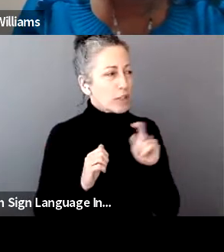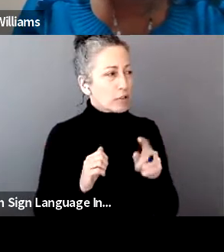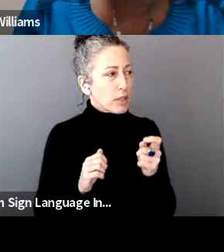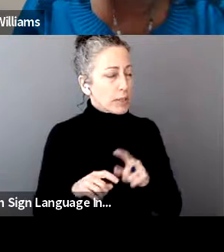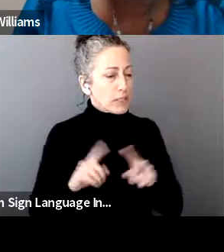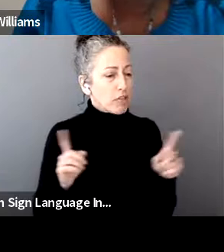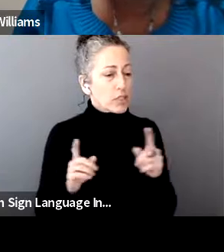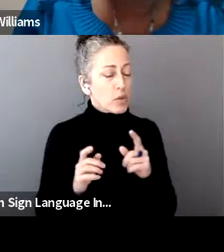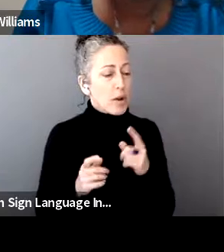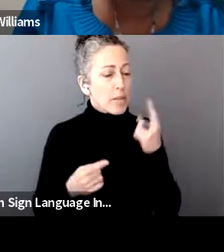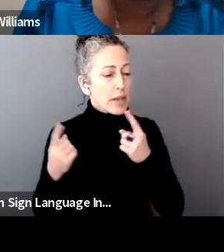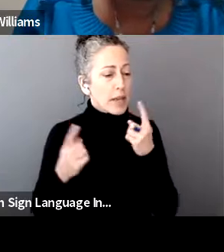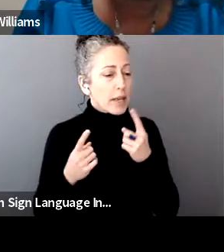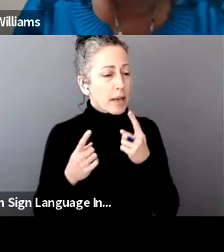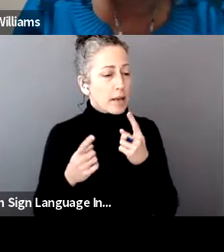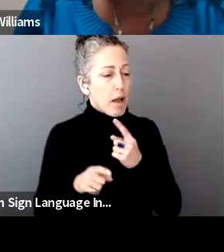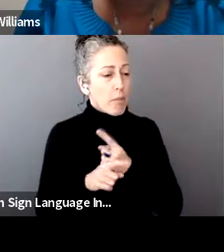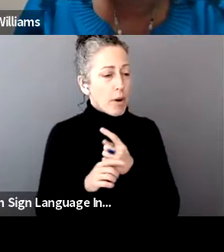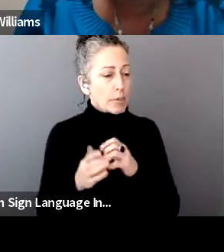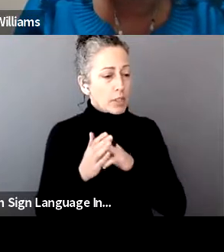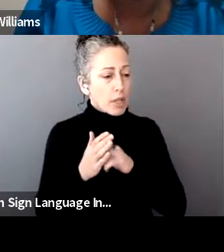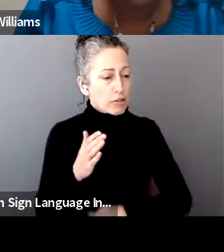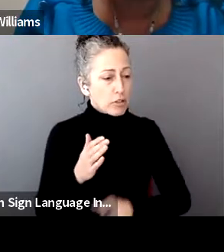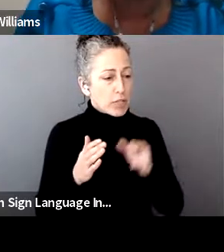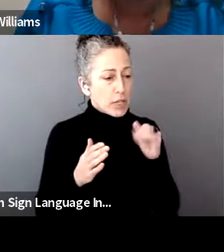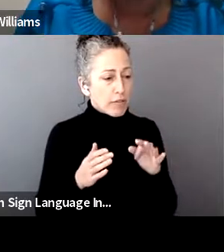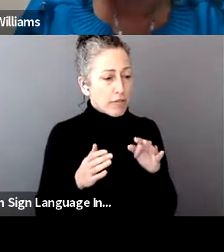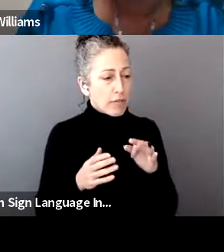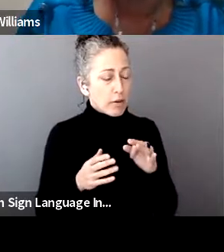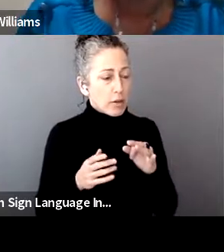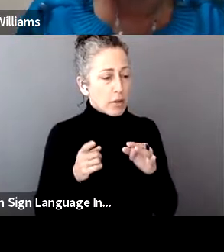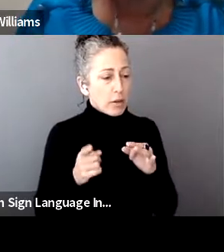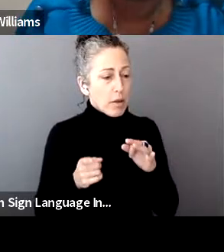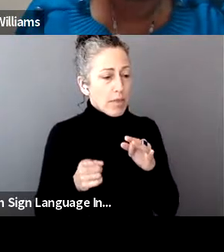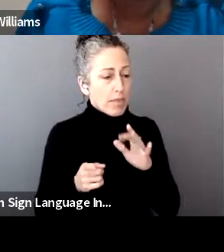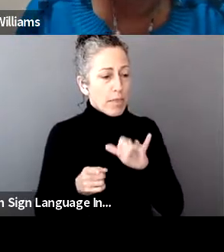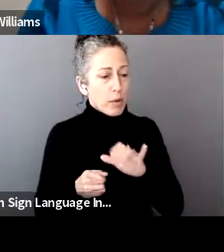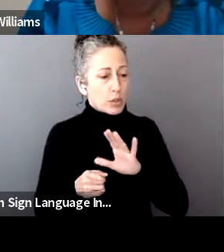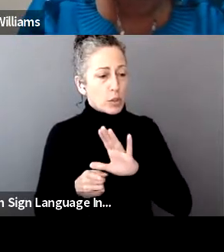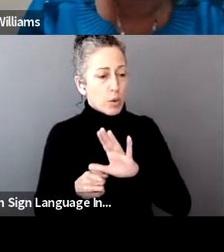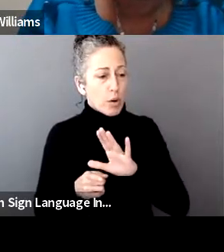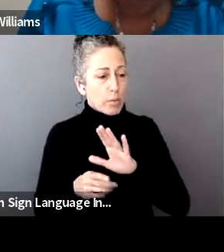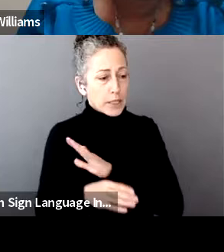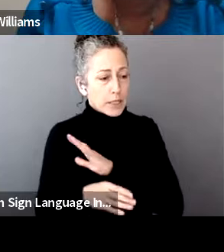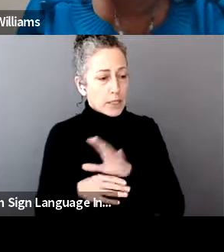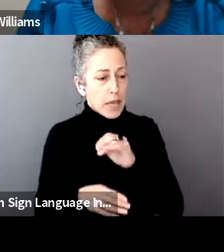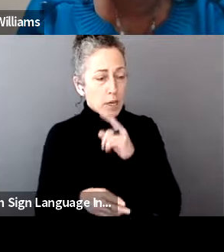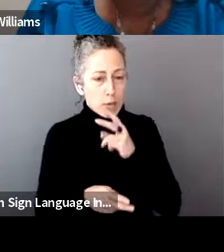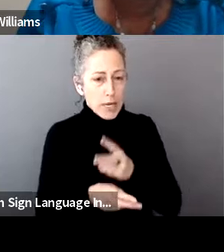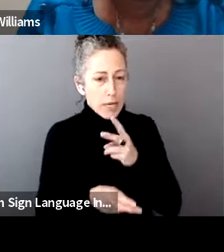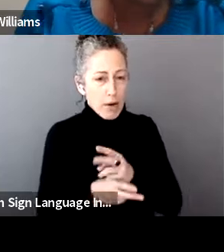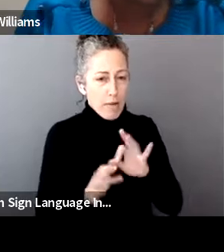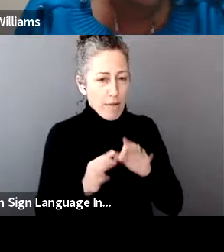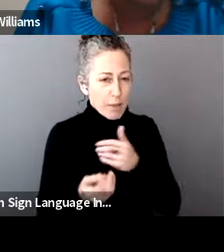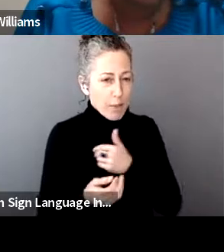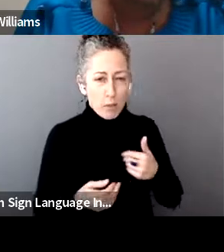only way you could take any proper deductions if this was a business that you had and you were caring for the family members. I'm not sure if